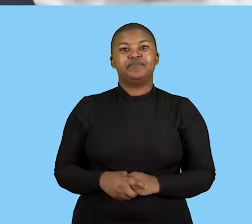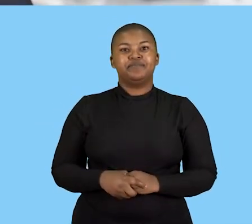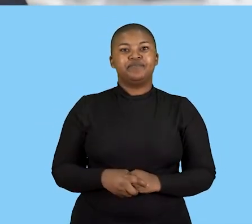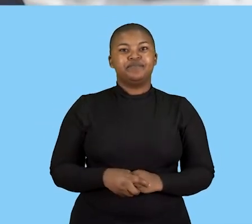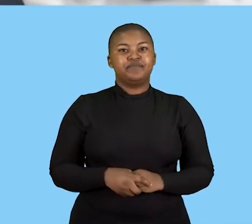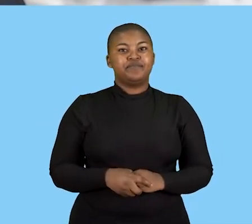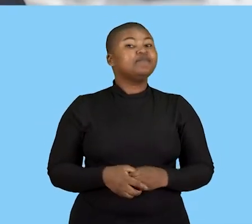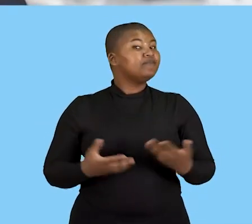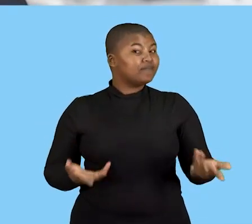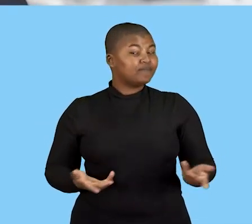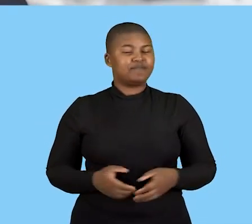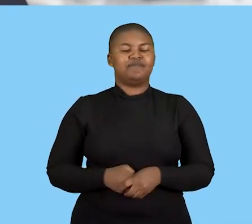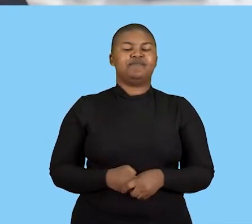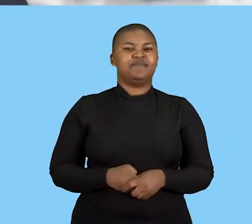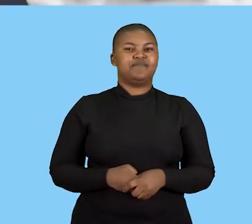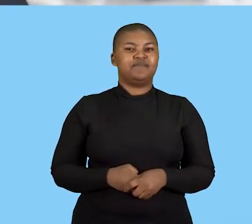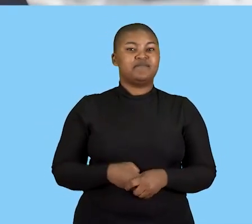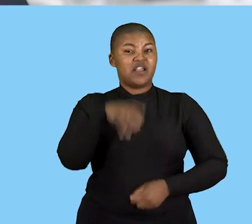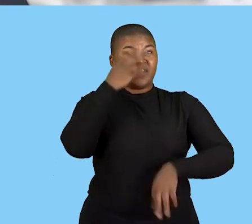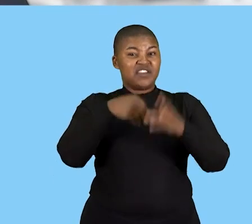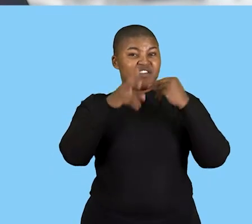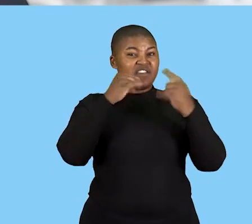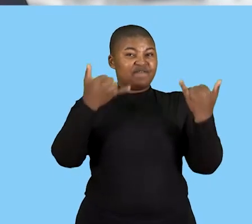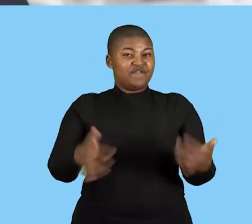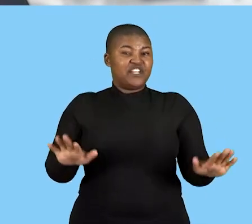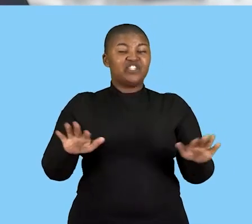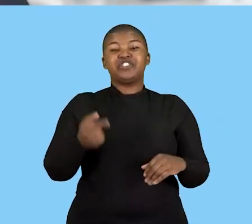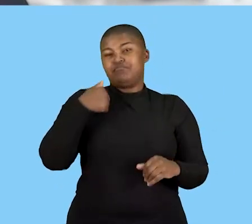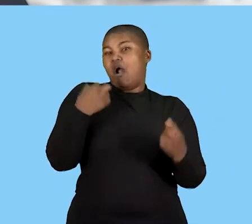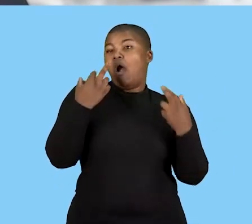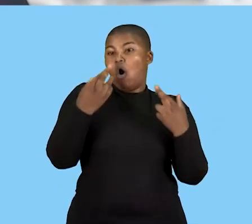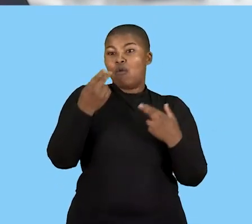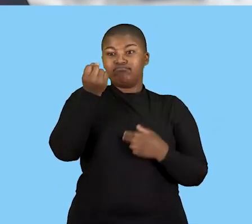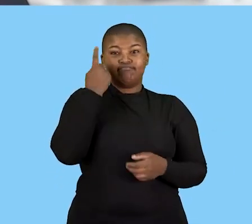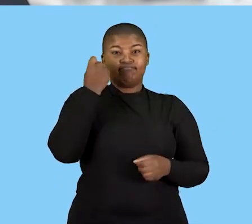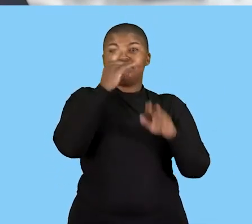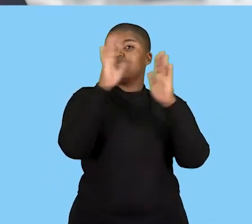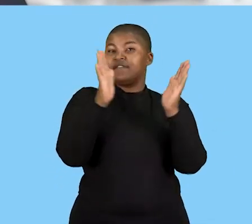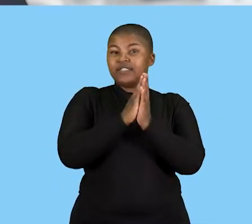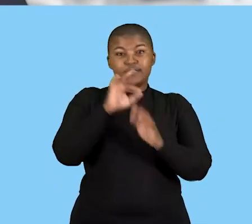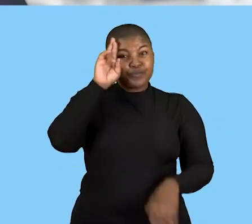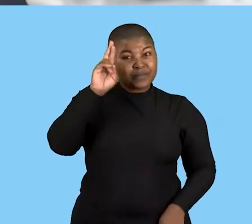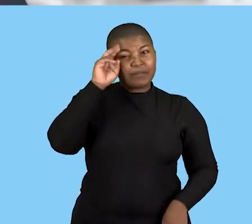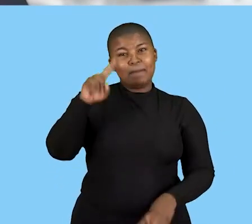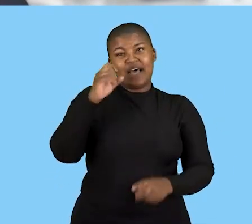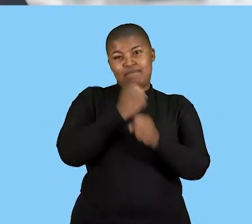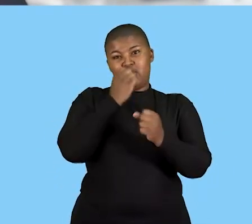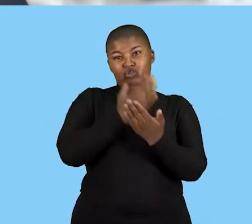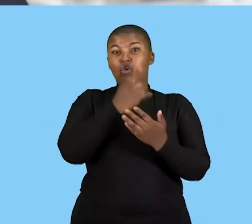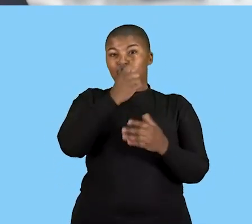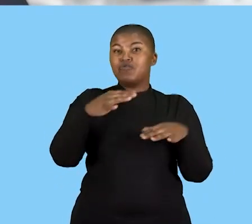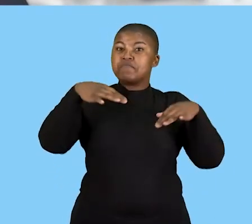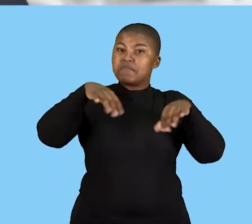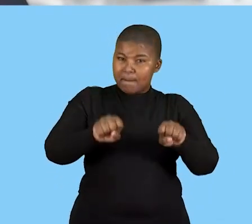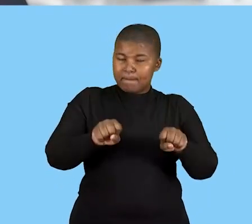So, with that being said, this was our lesson and hoping it made sense to you. And remember, step into the shoes